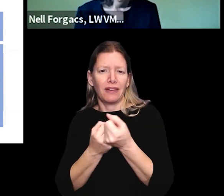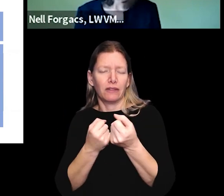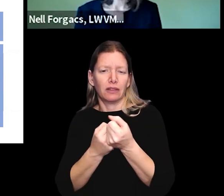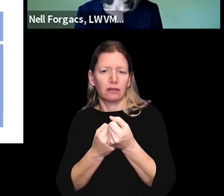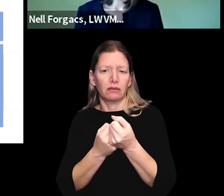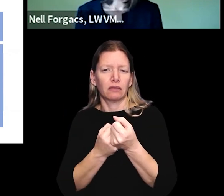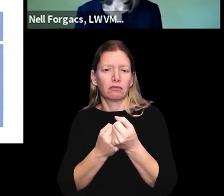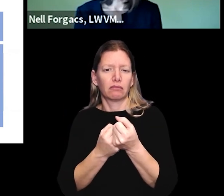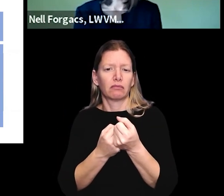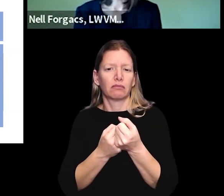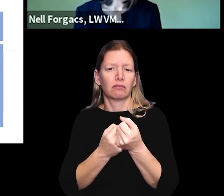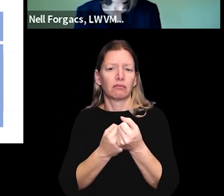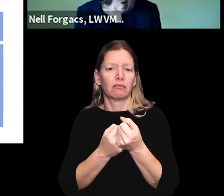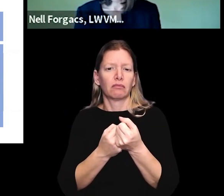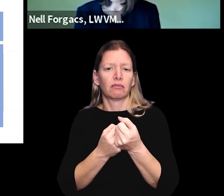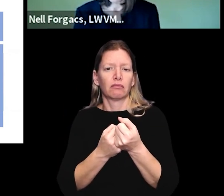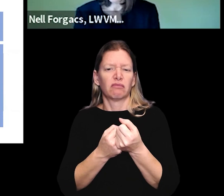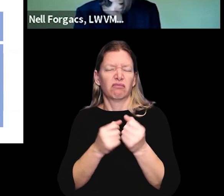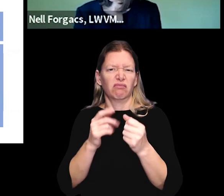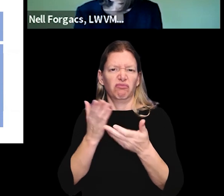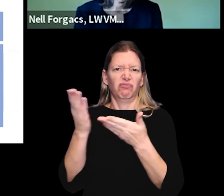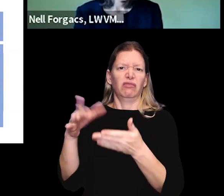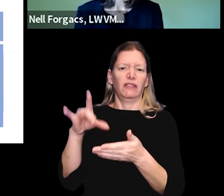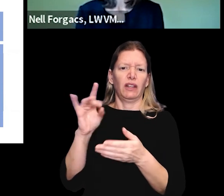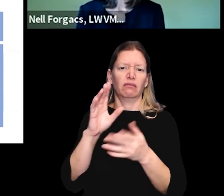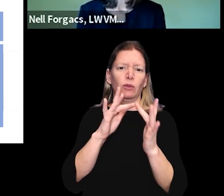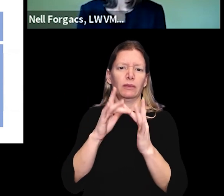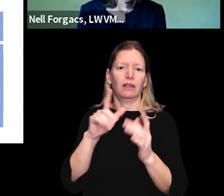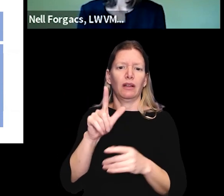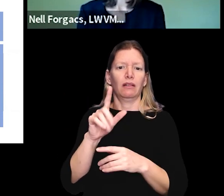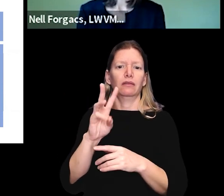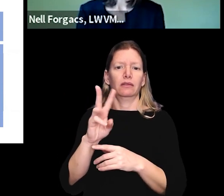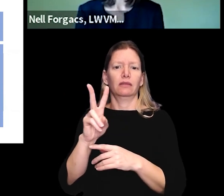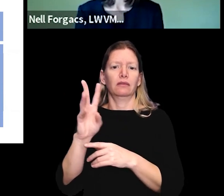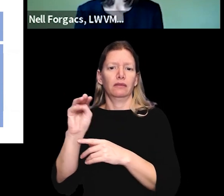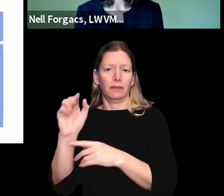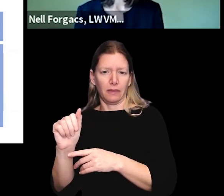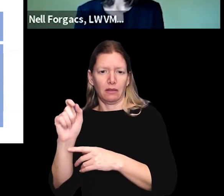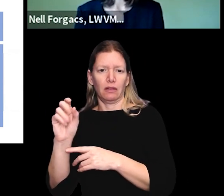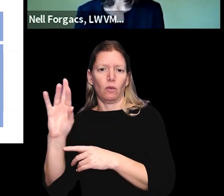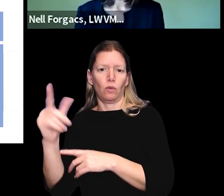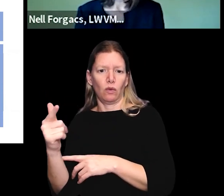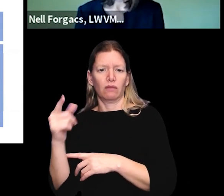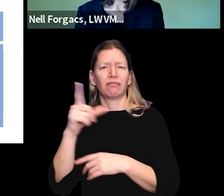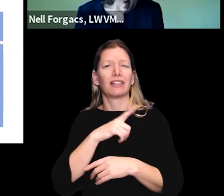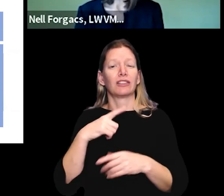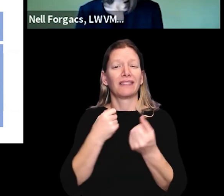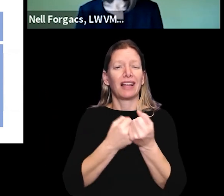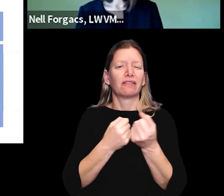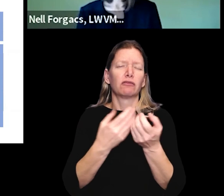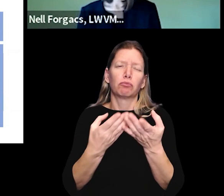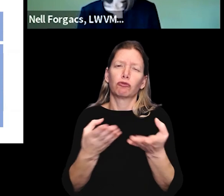all of our current areas of advocacy on our website, which is LWBMA